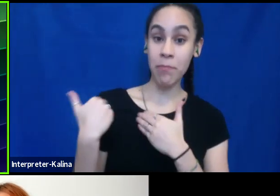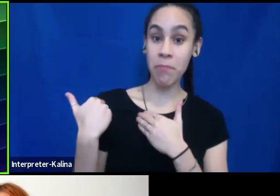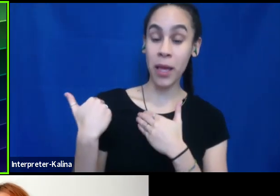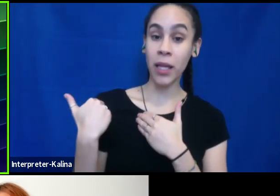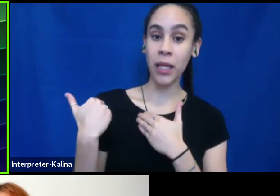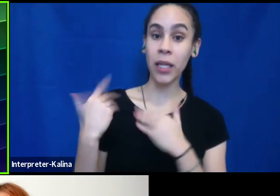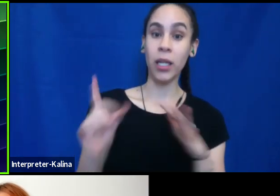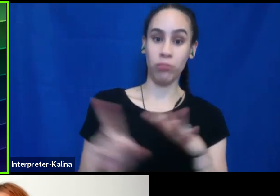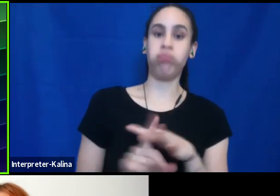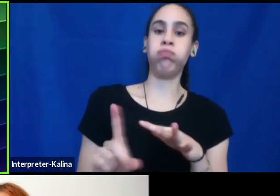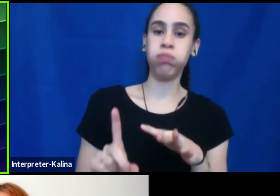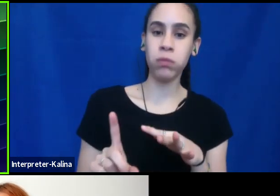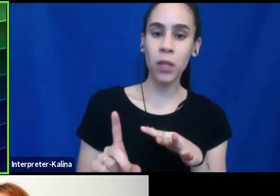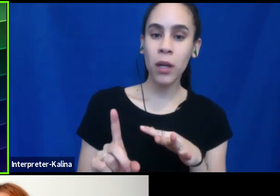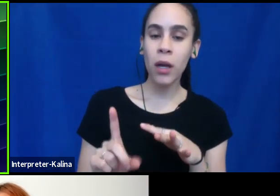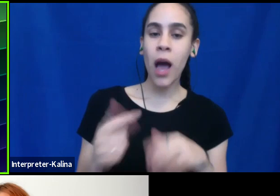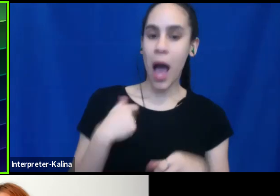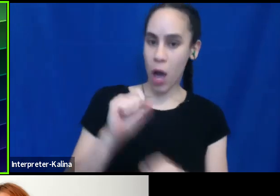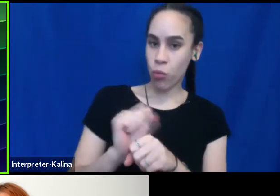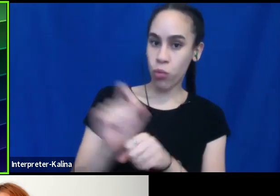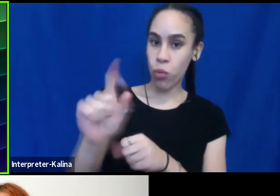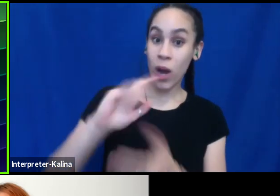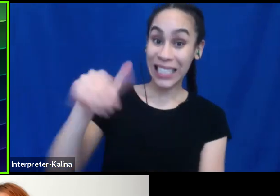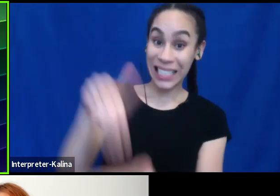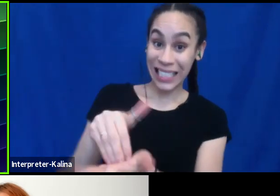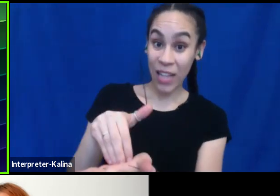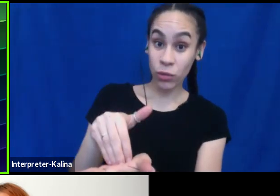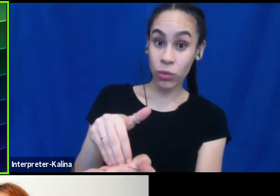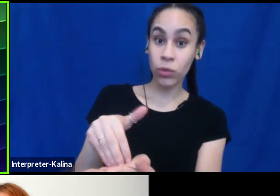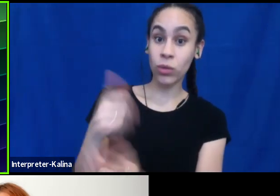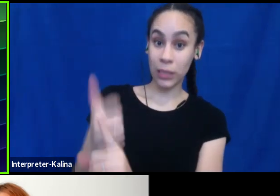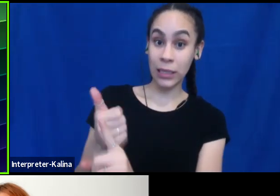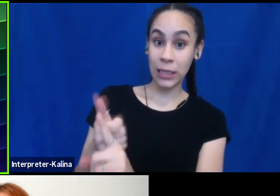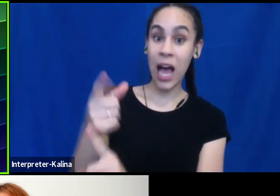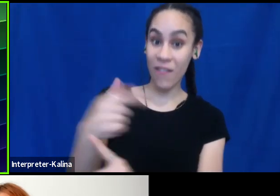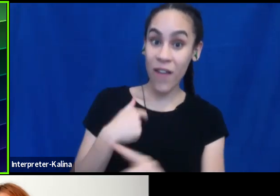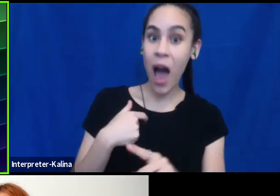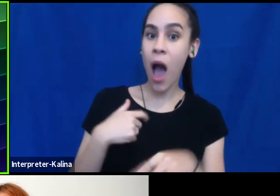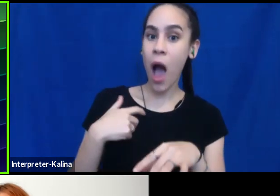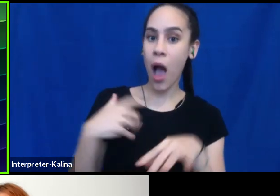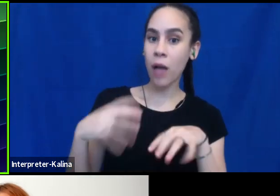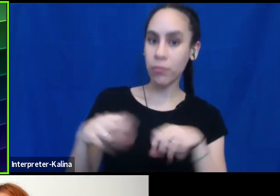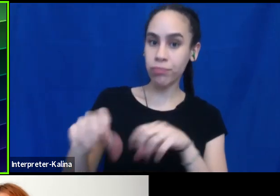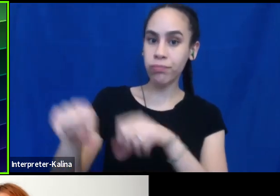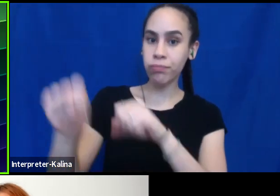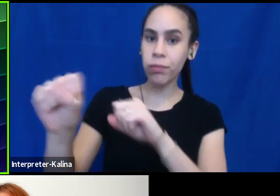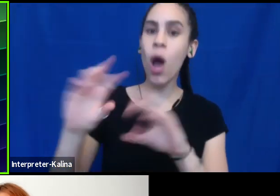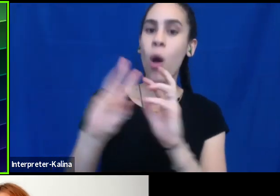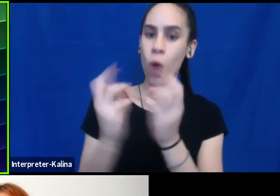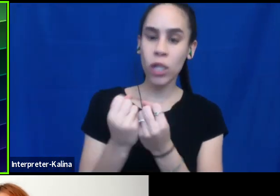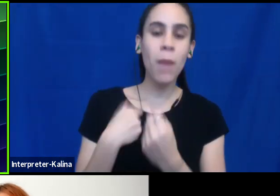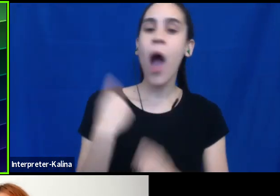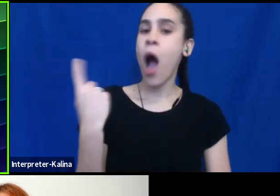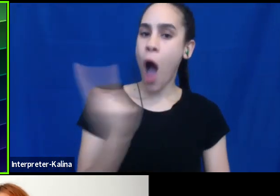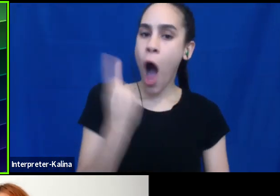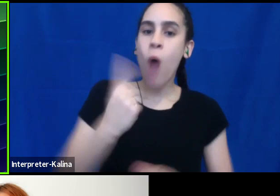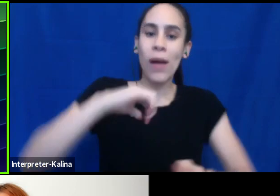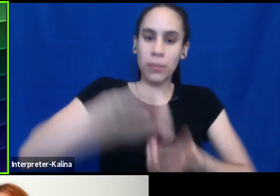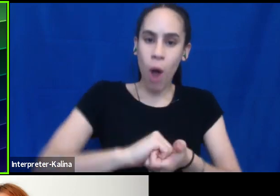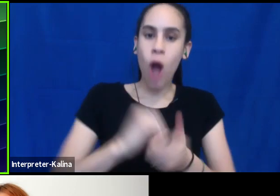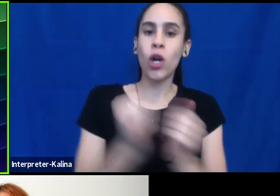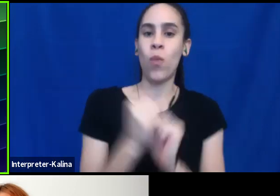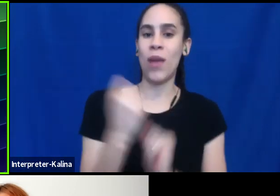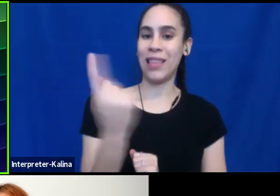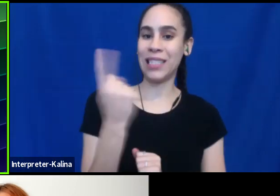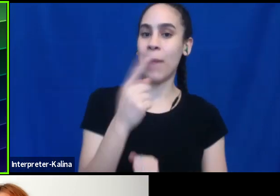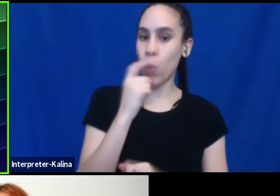working at the center, um, when I was doing workshops, I made it a point to always partner with someone who was part of the